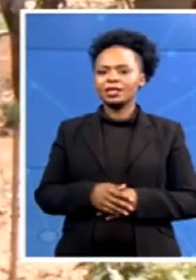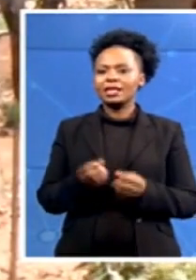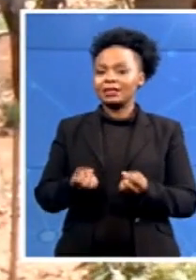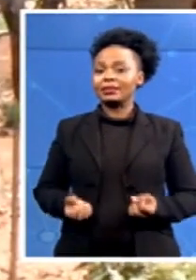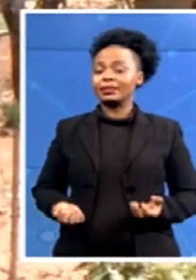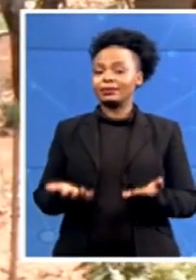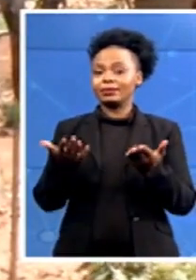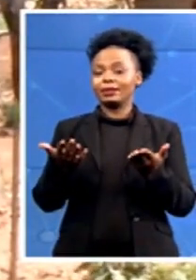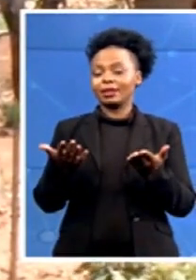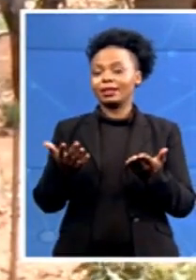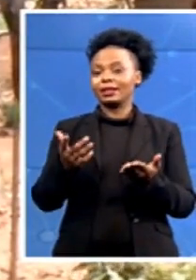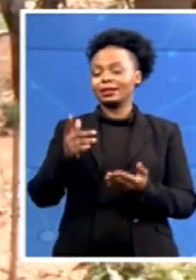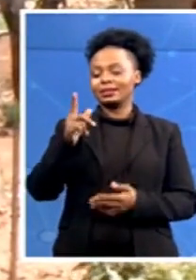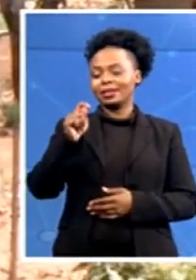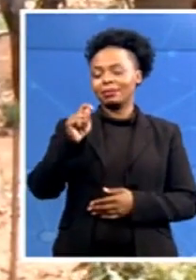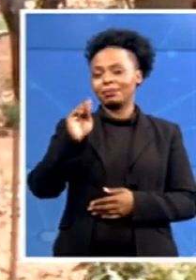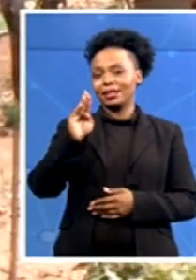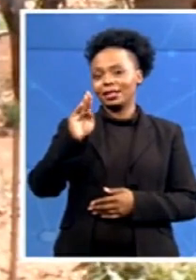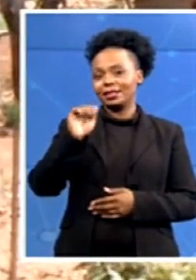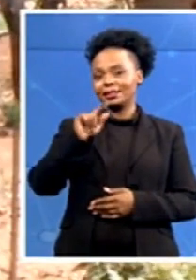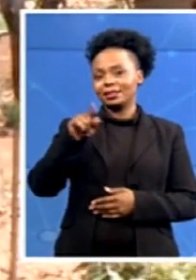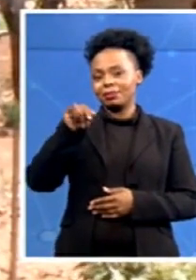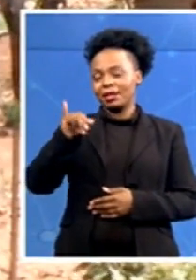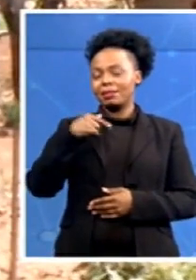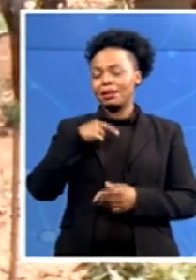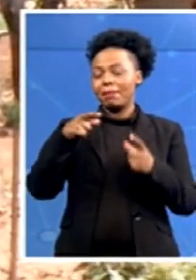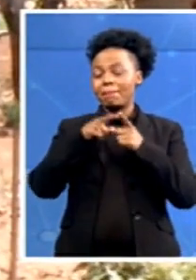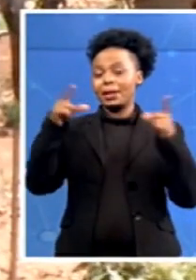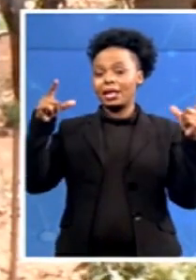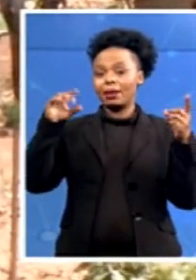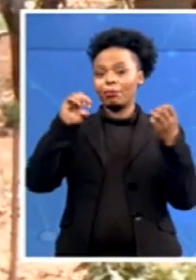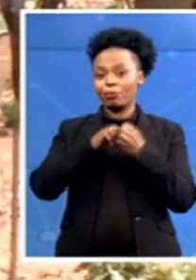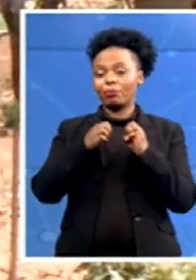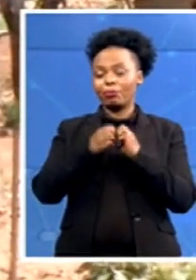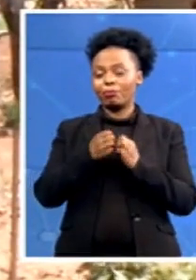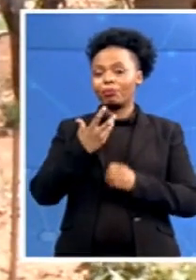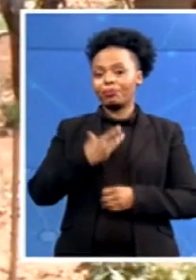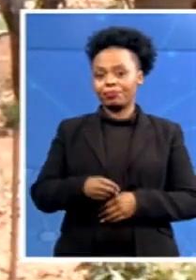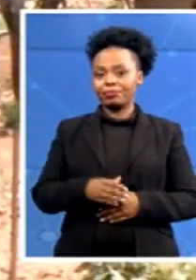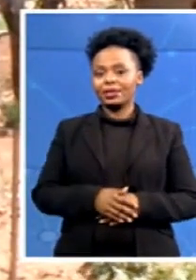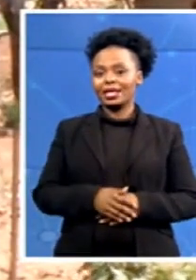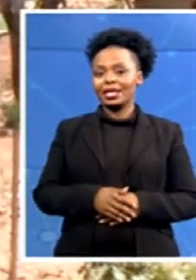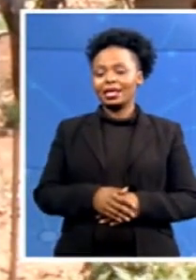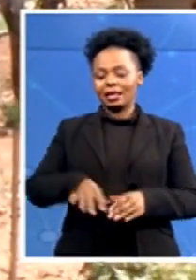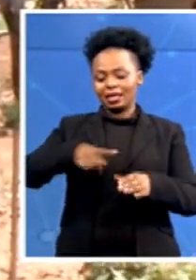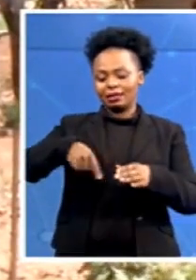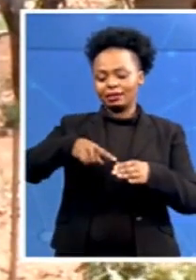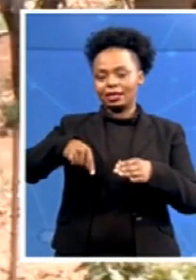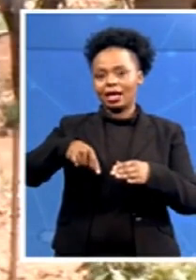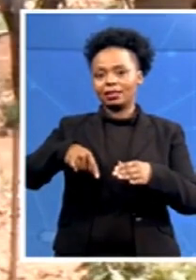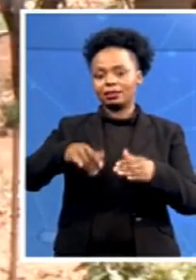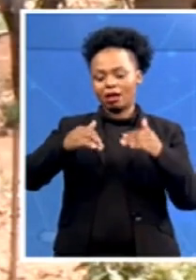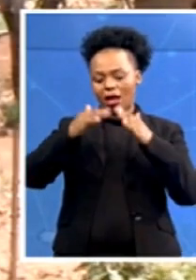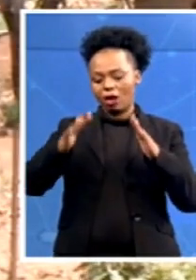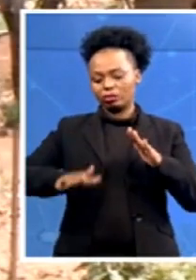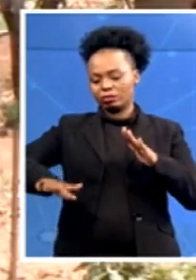I have a big problem right inside my yard, storage. Sometimes it takes that